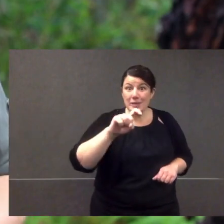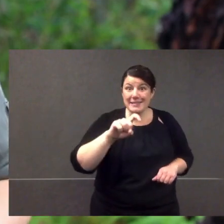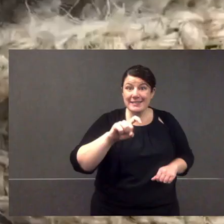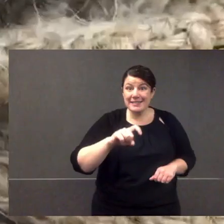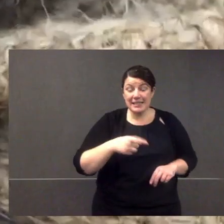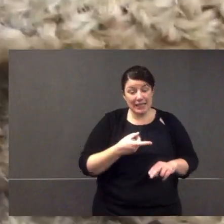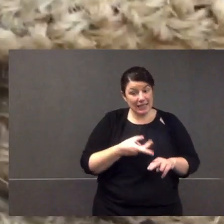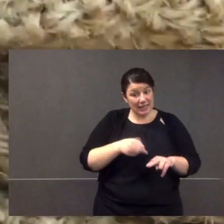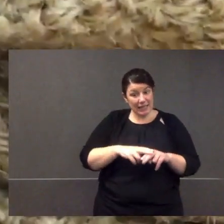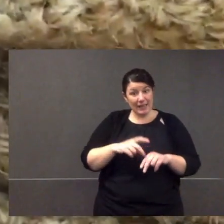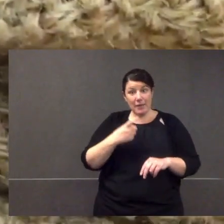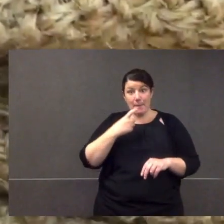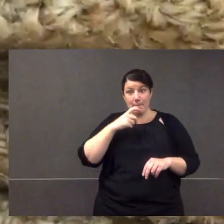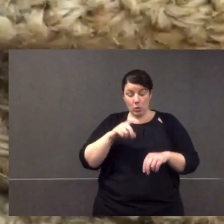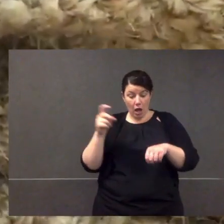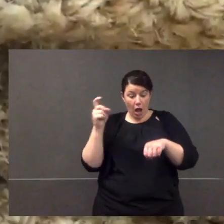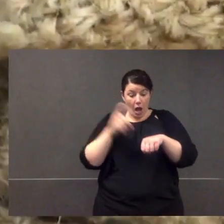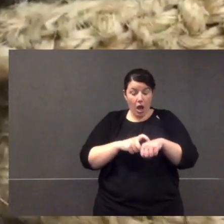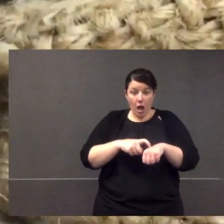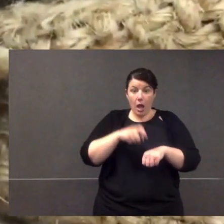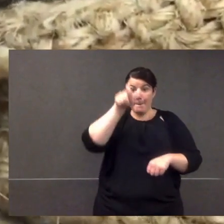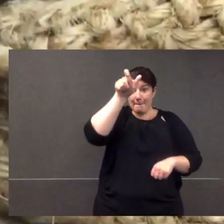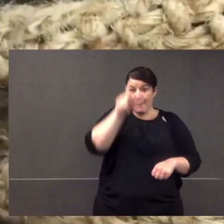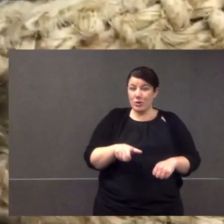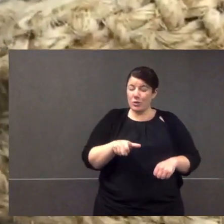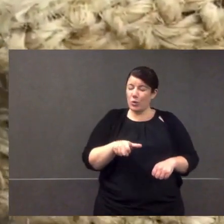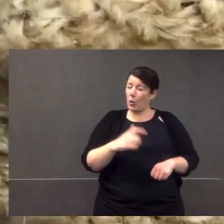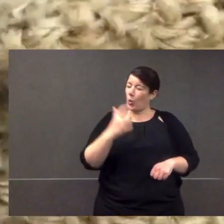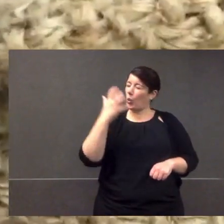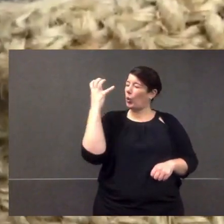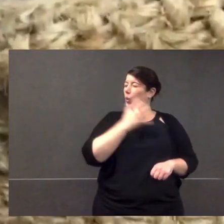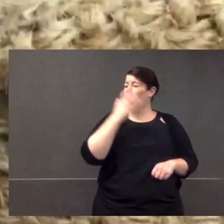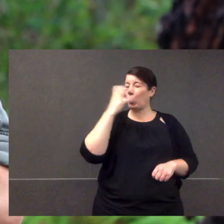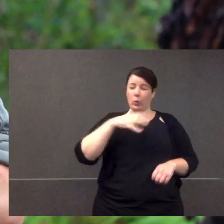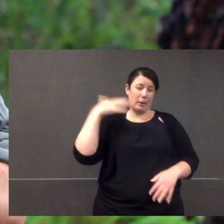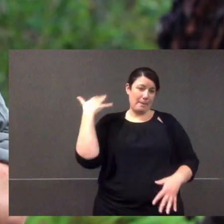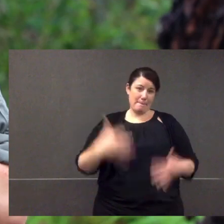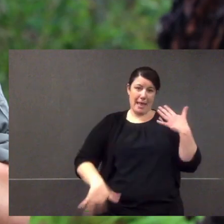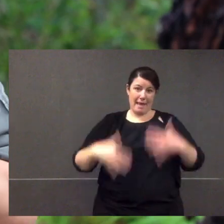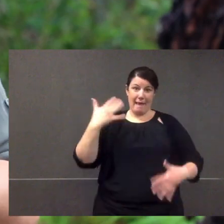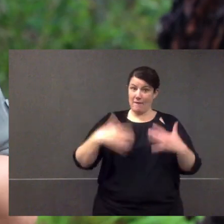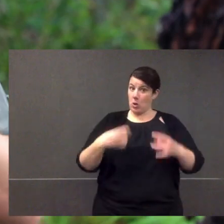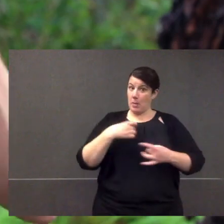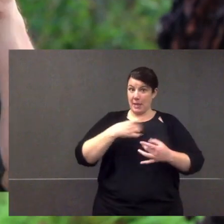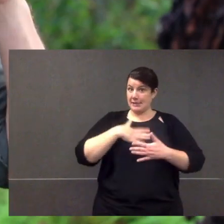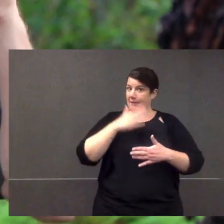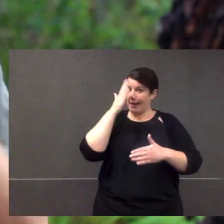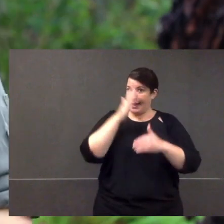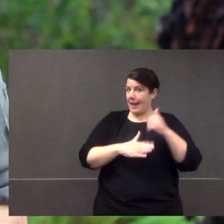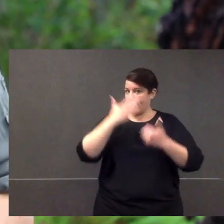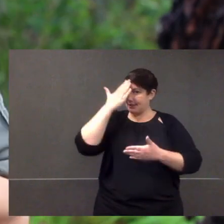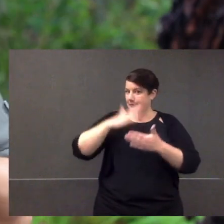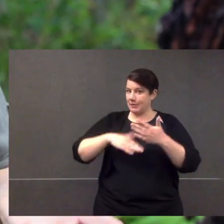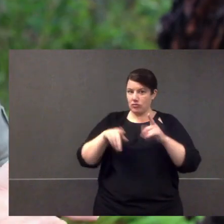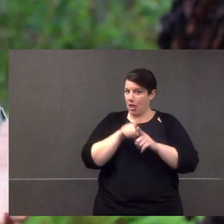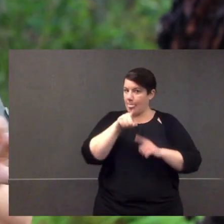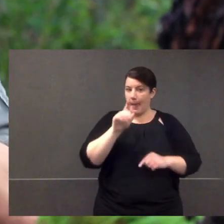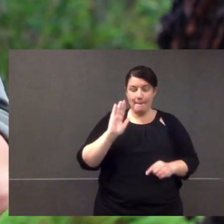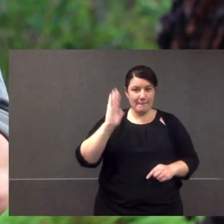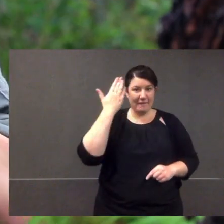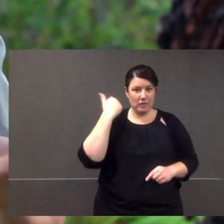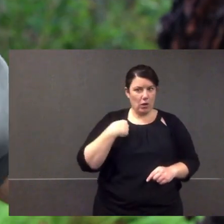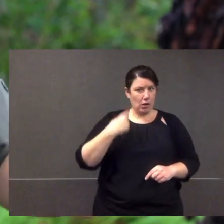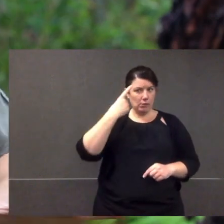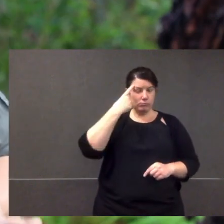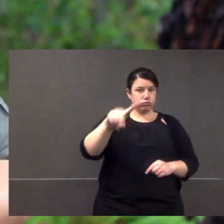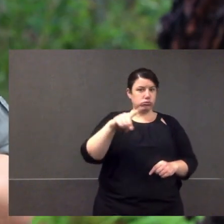spur. That's right. They're venomous. And if that venom gets into a person, it's one of the most painful things on earth.